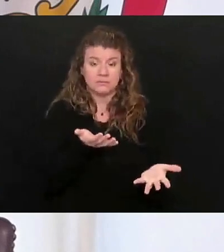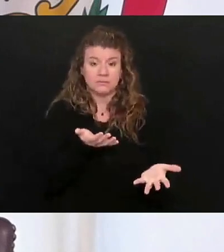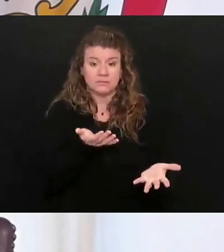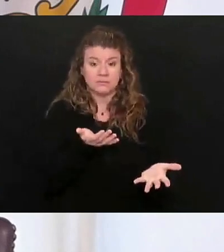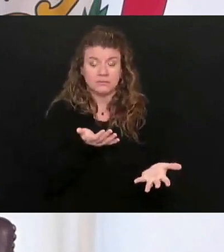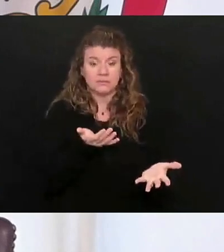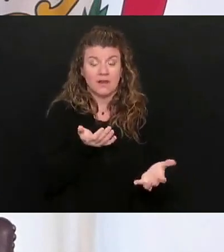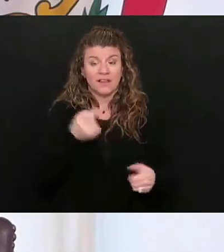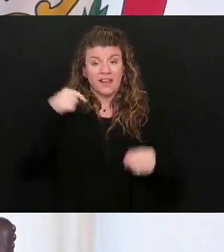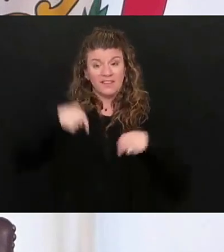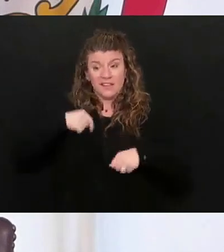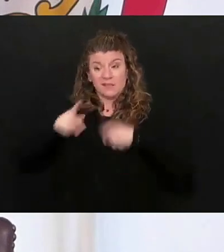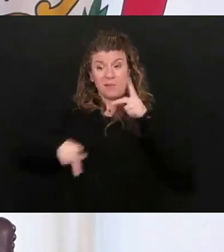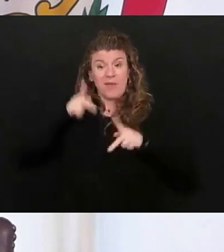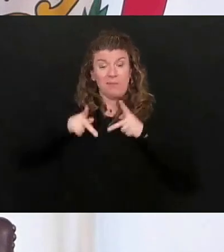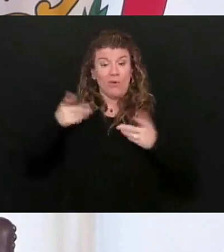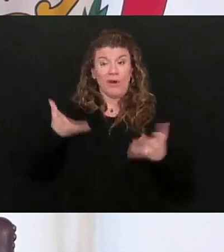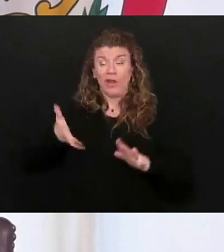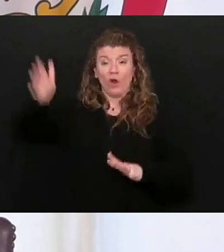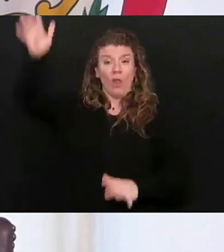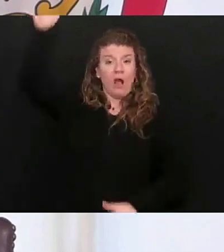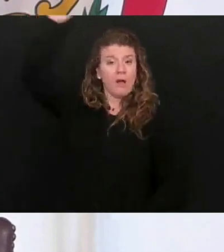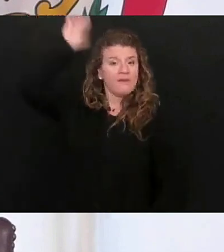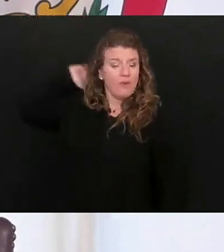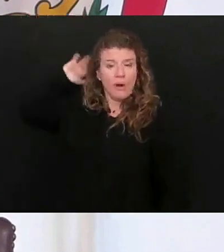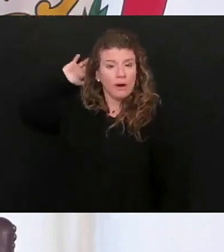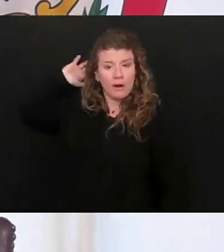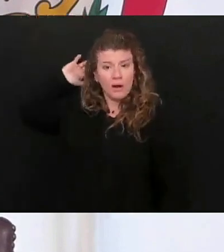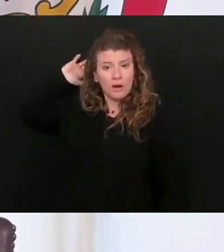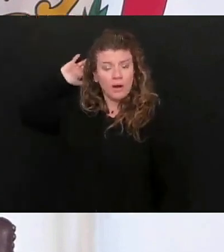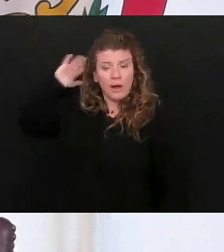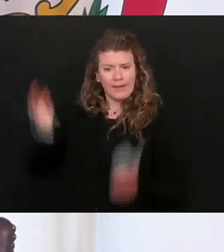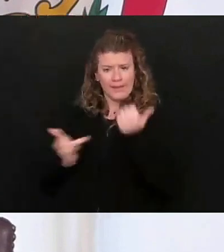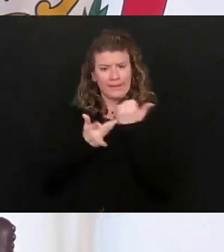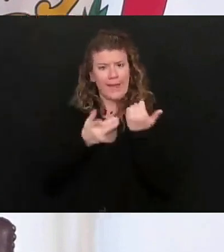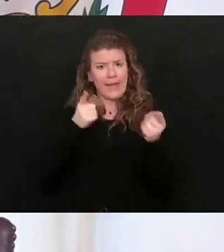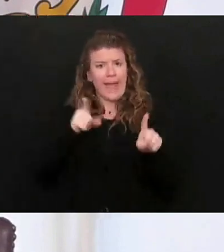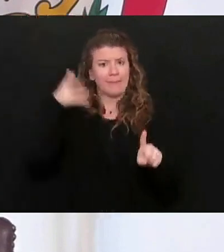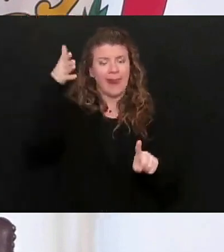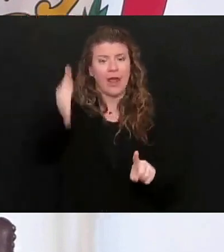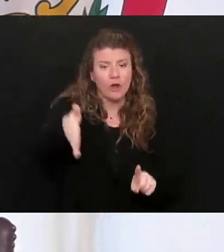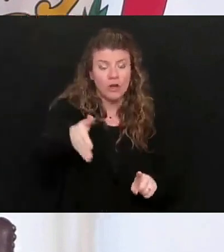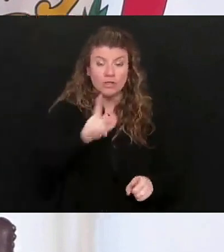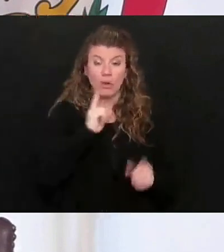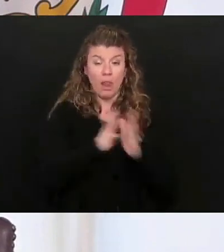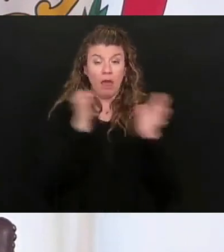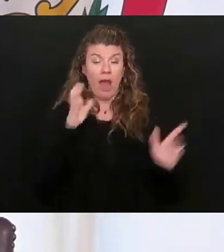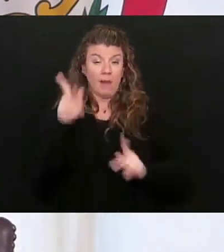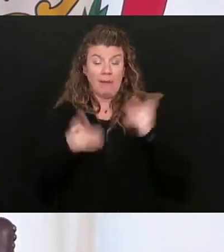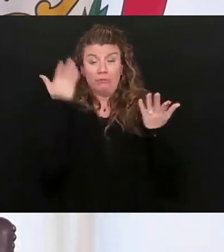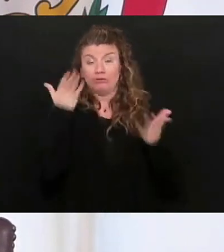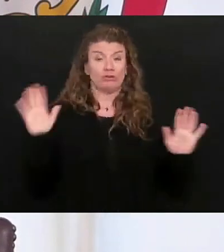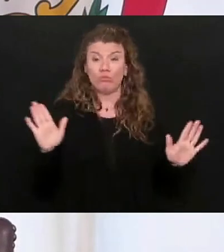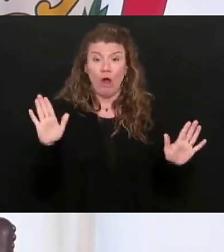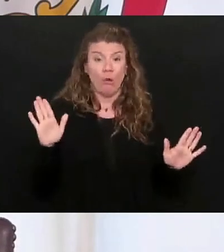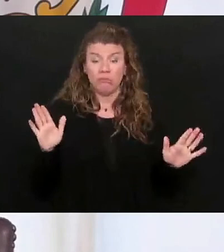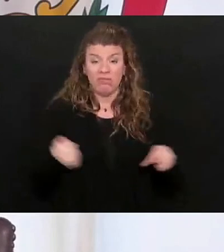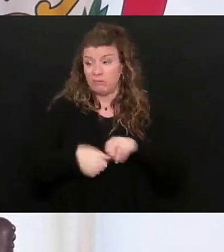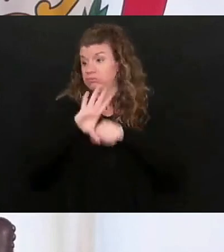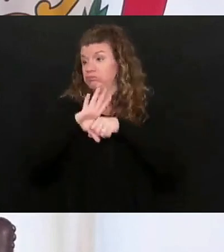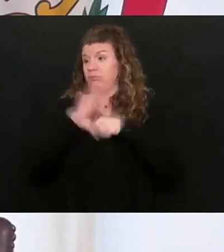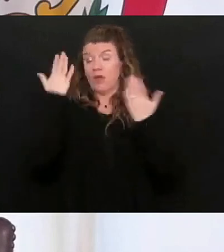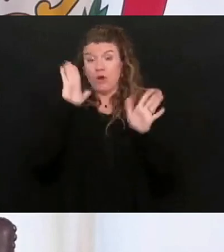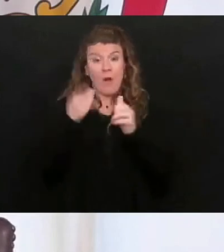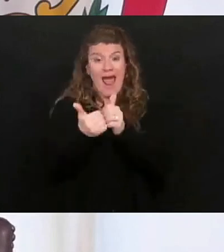here long, long, long before that, the tech age came about. And so a lot of people just don't know how to do it. Now,